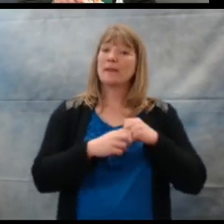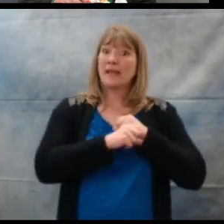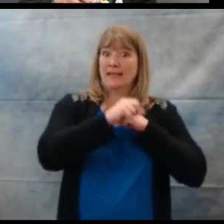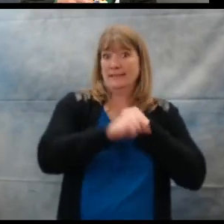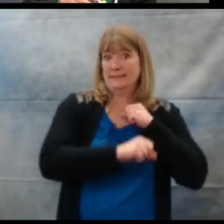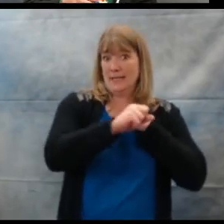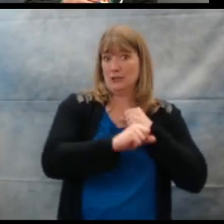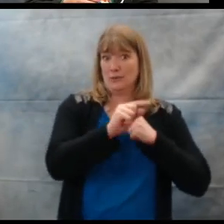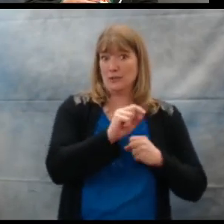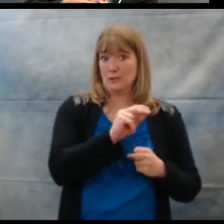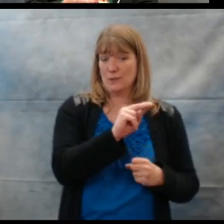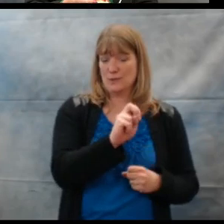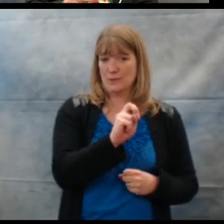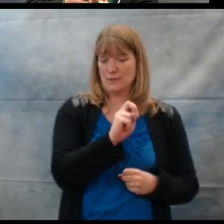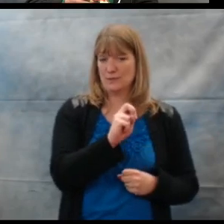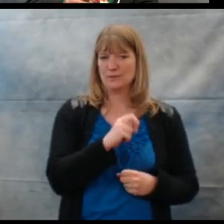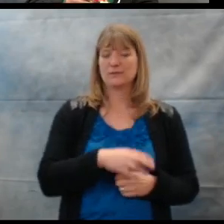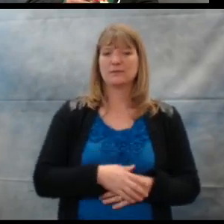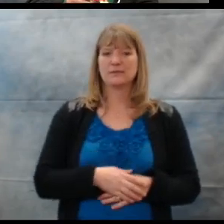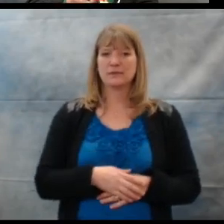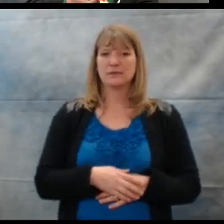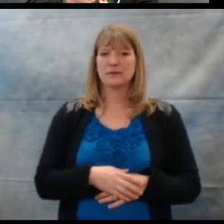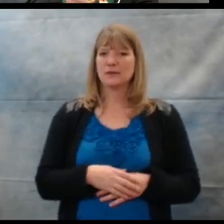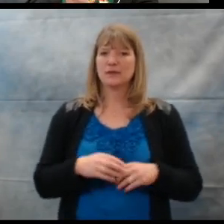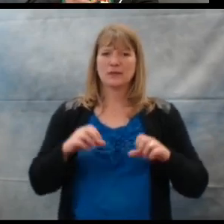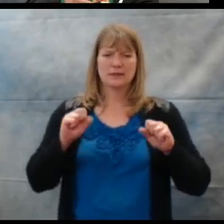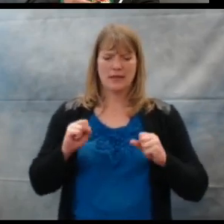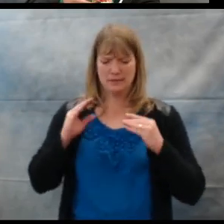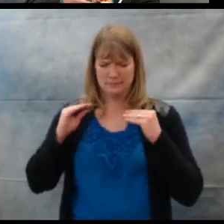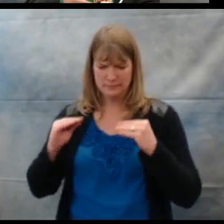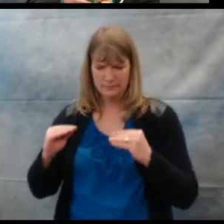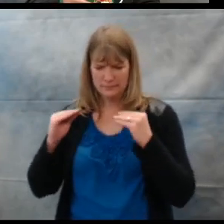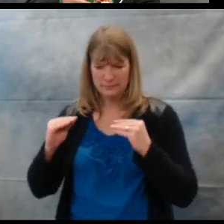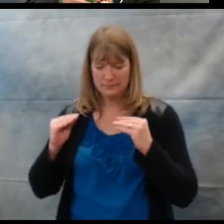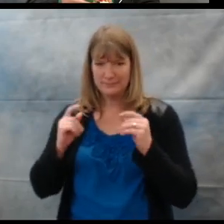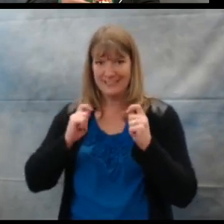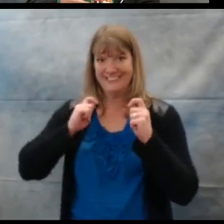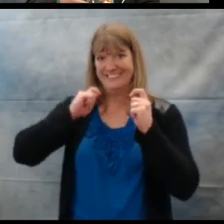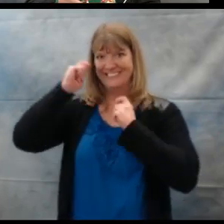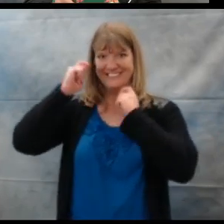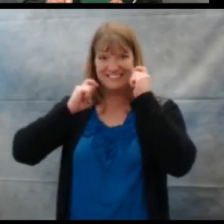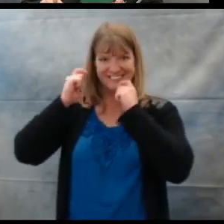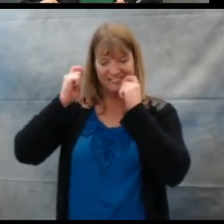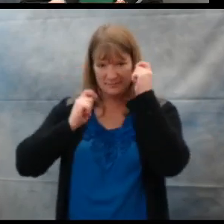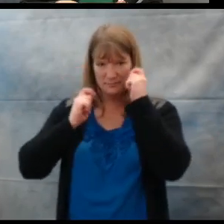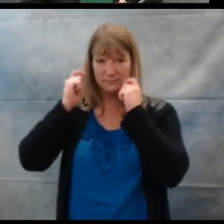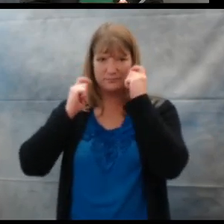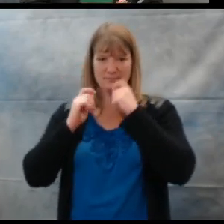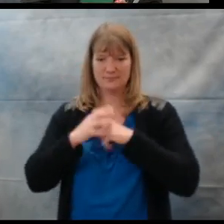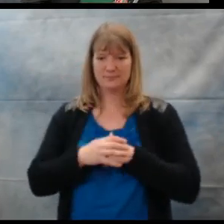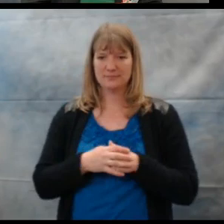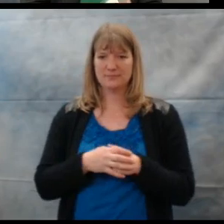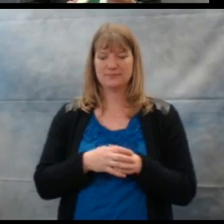Exaggerated tone is a wonderful way to teach a child expression.